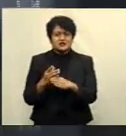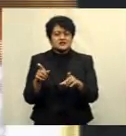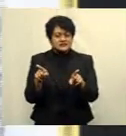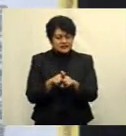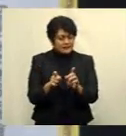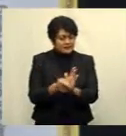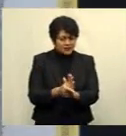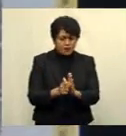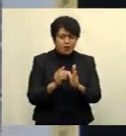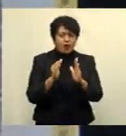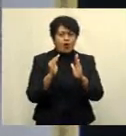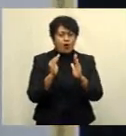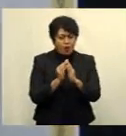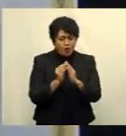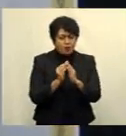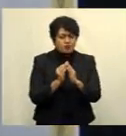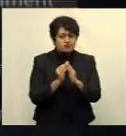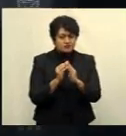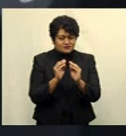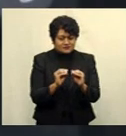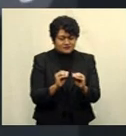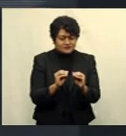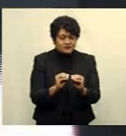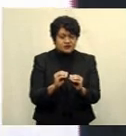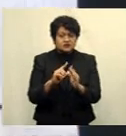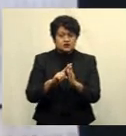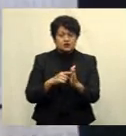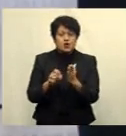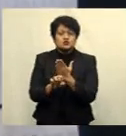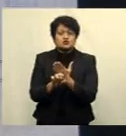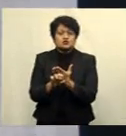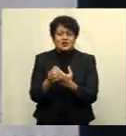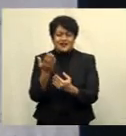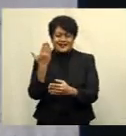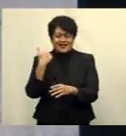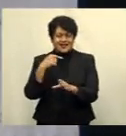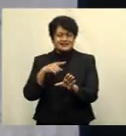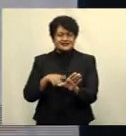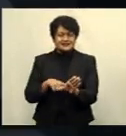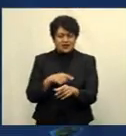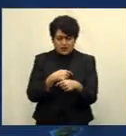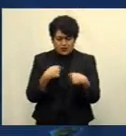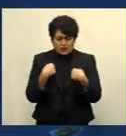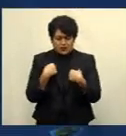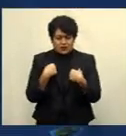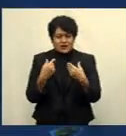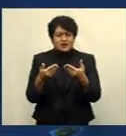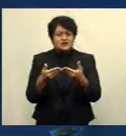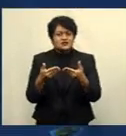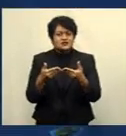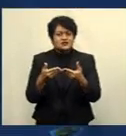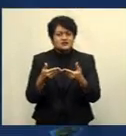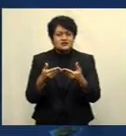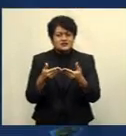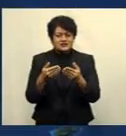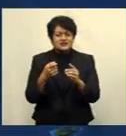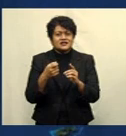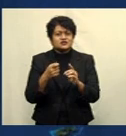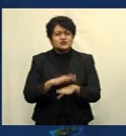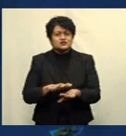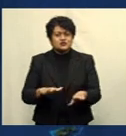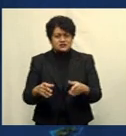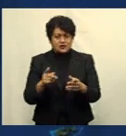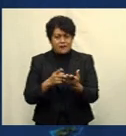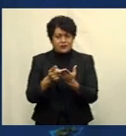their children. So in June last year, we introduced the Kids Lead Up program. And children who have gone through that program